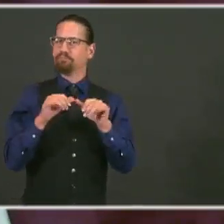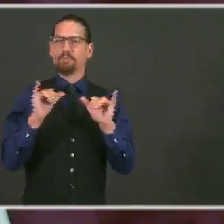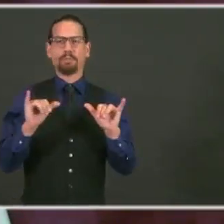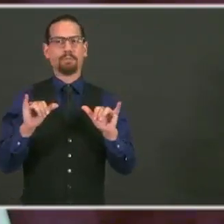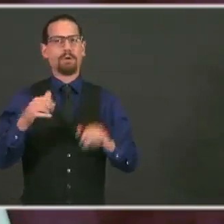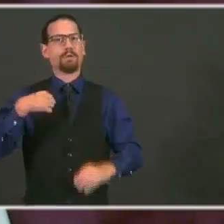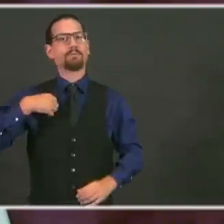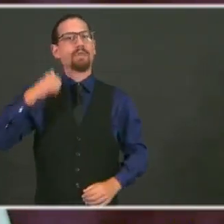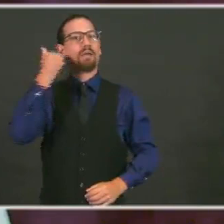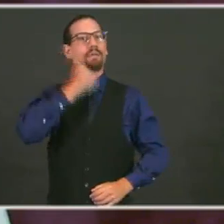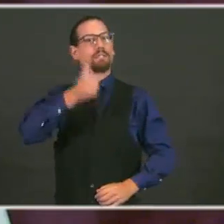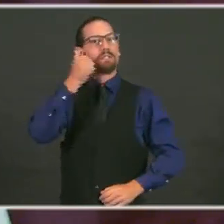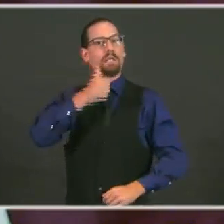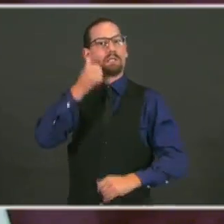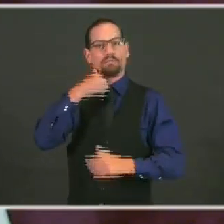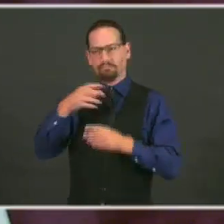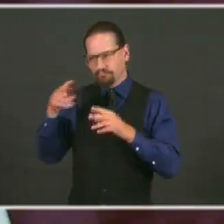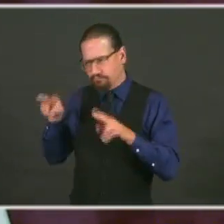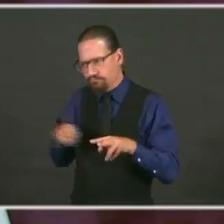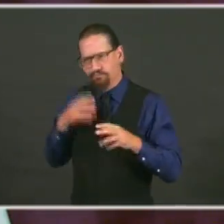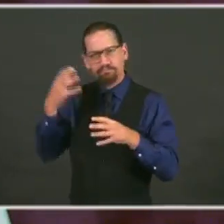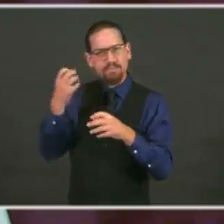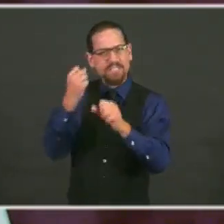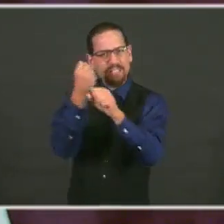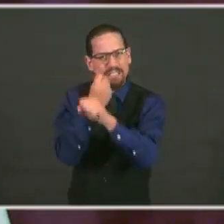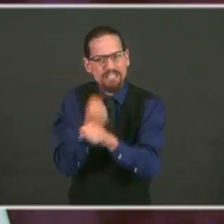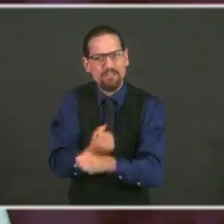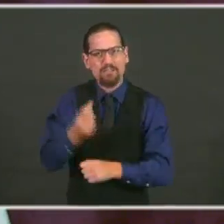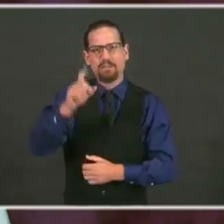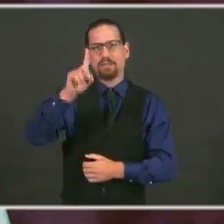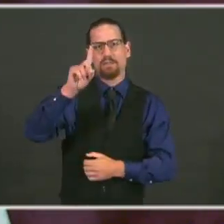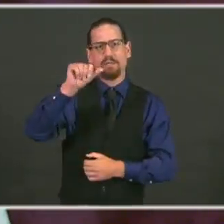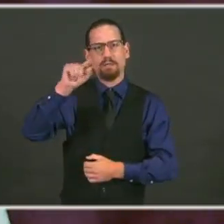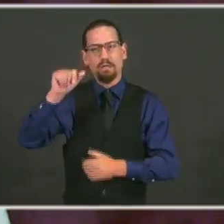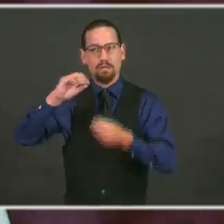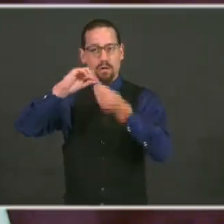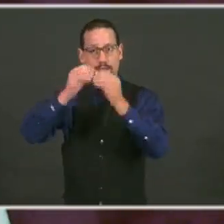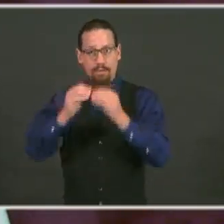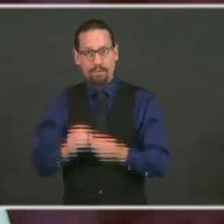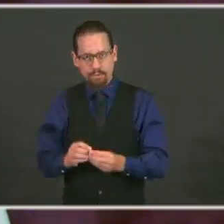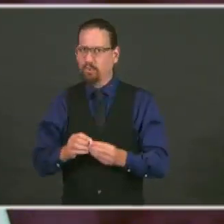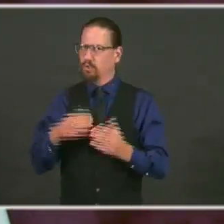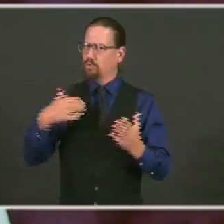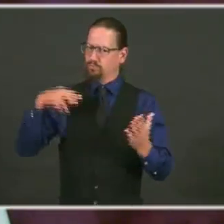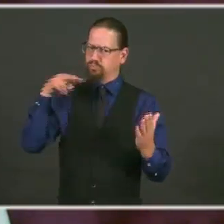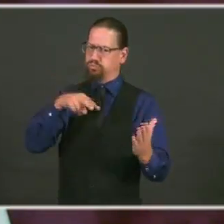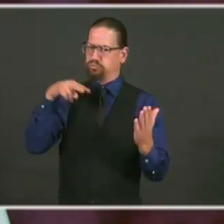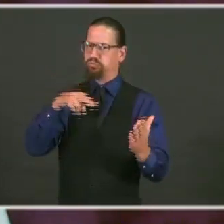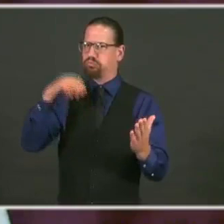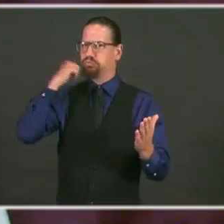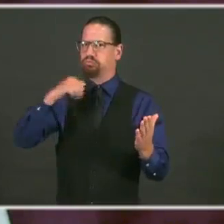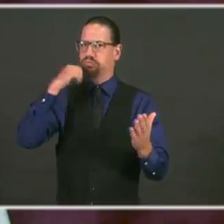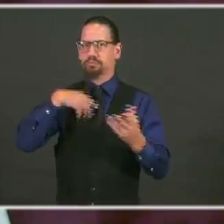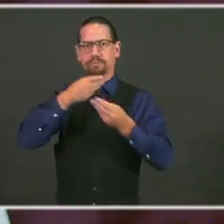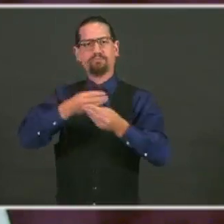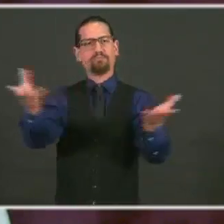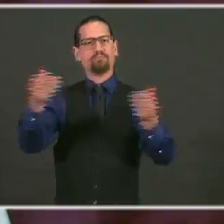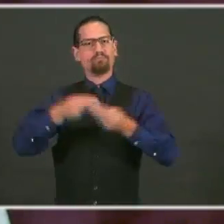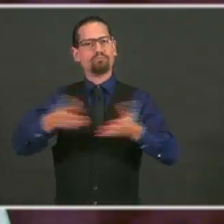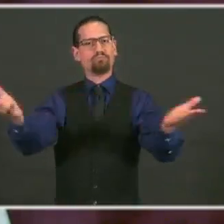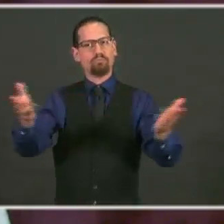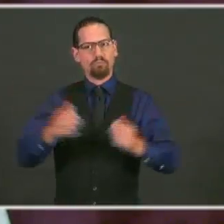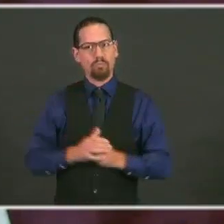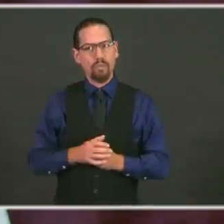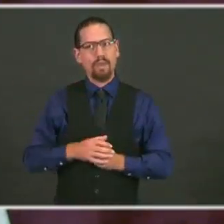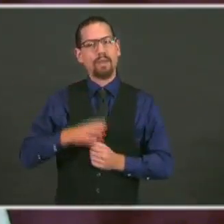1.8% is a good, safe number. However, a week ago it was lower, and we just